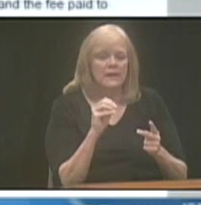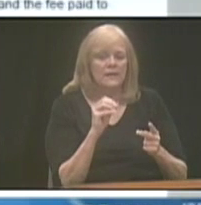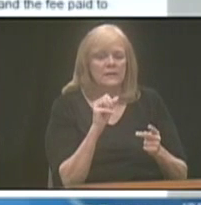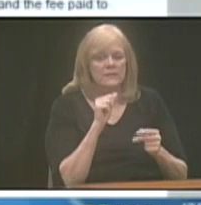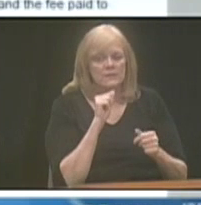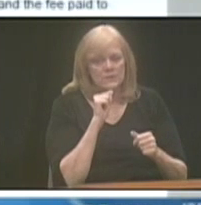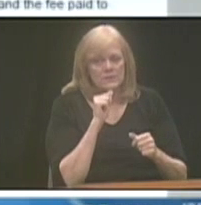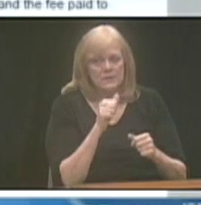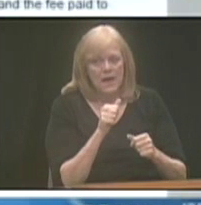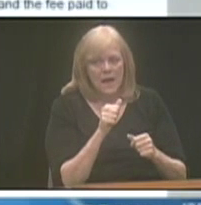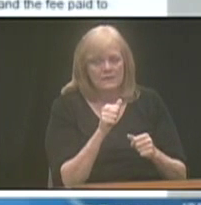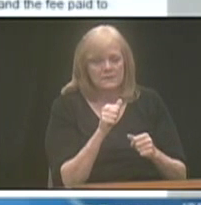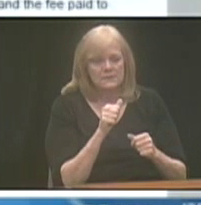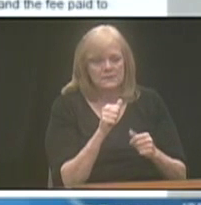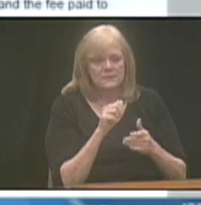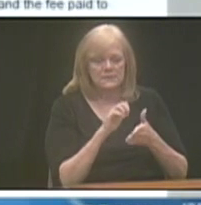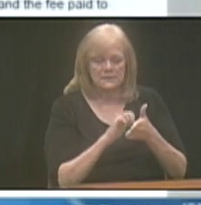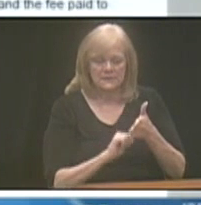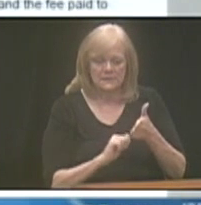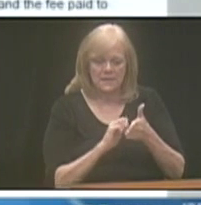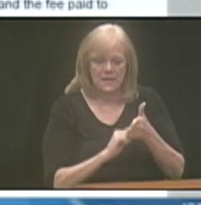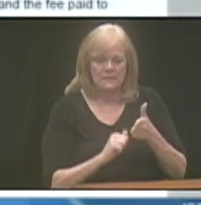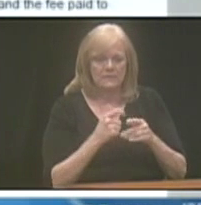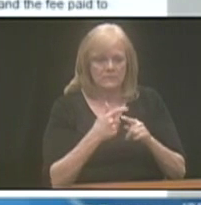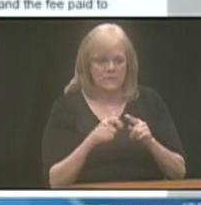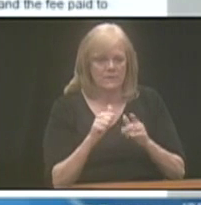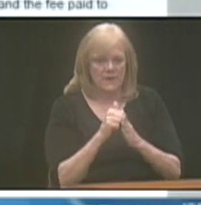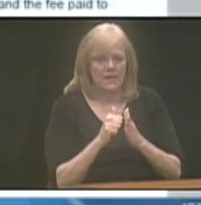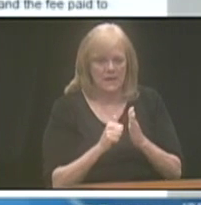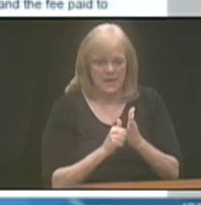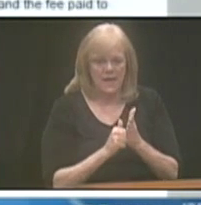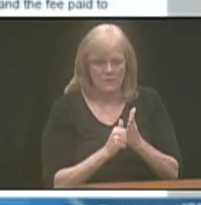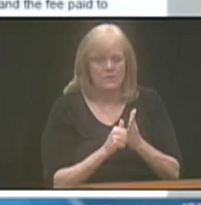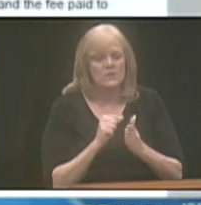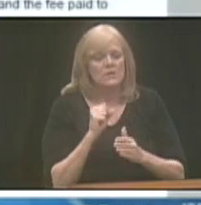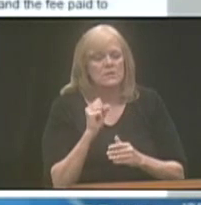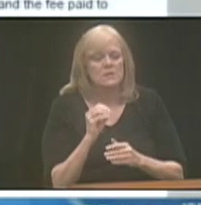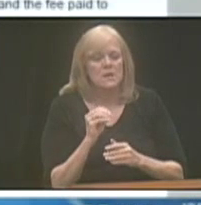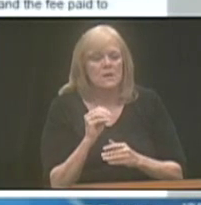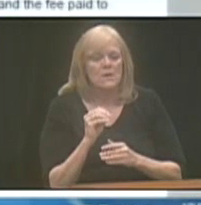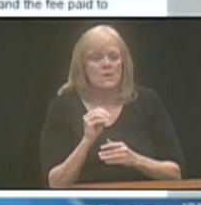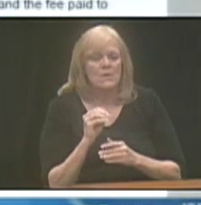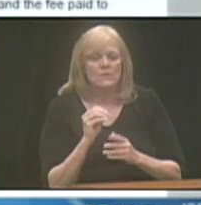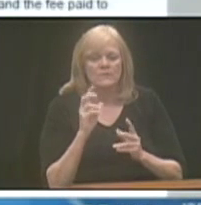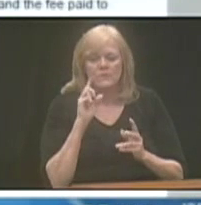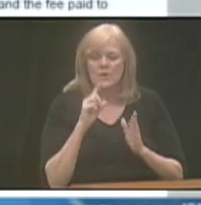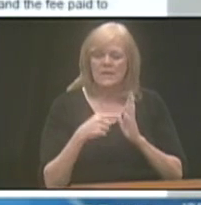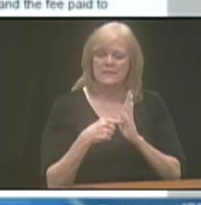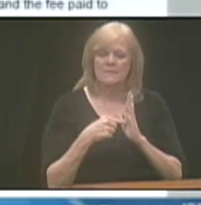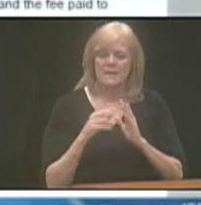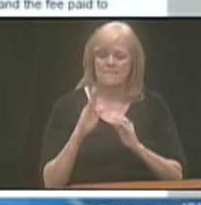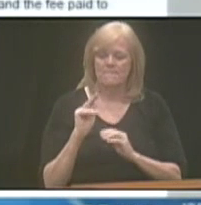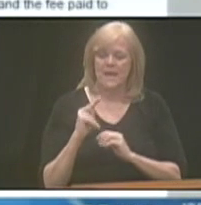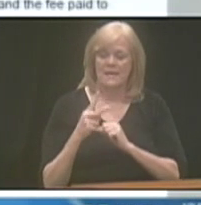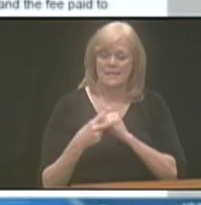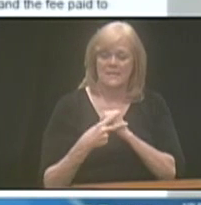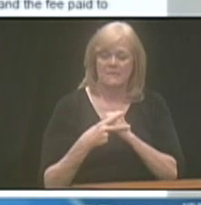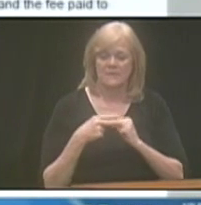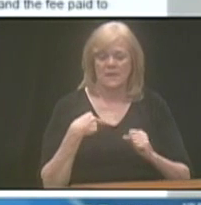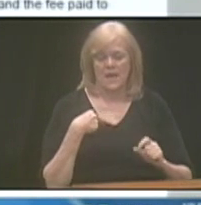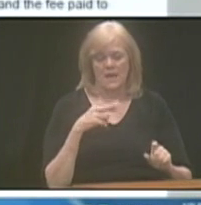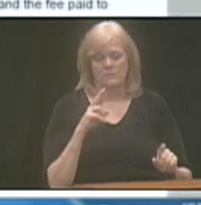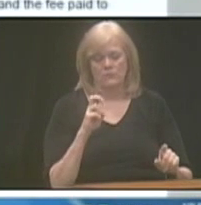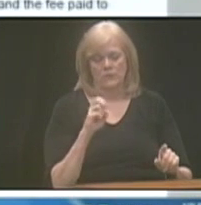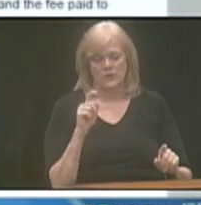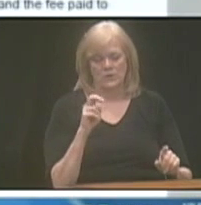excuse me, they're not deducted from the account. So they're kind of, for example, the bank savings option has a rate of